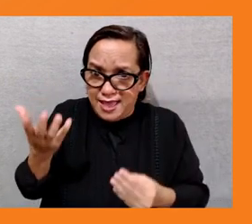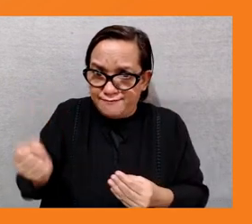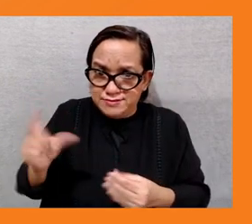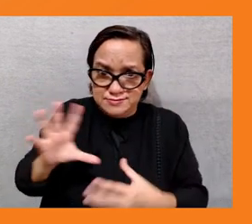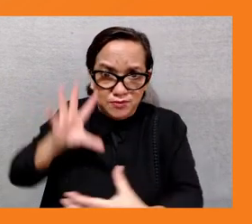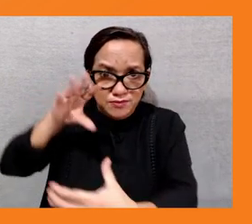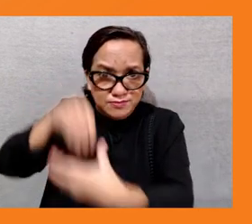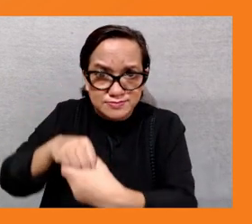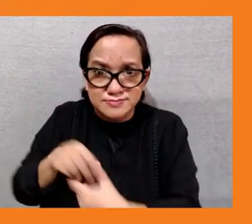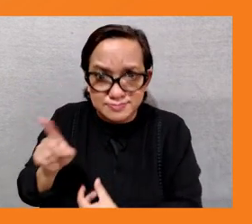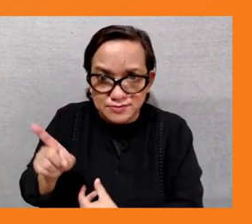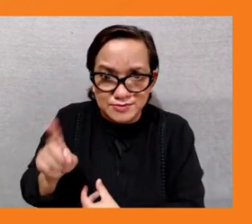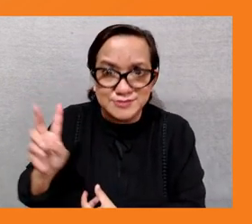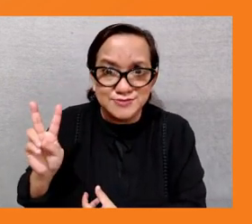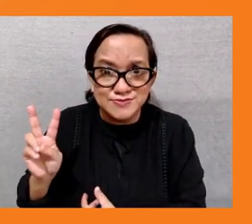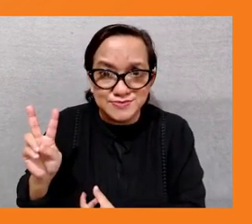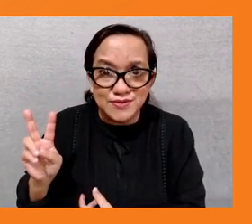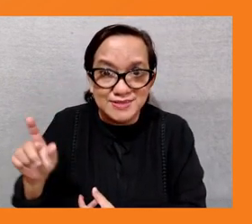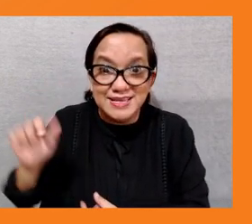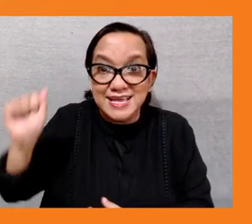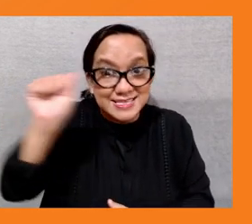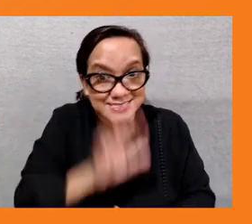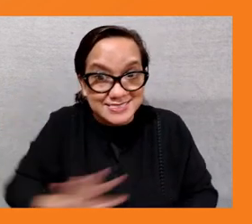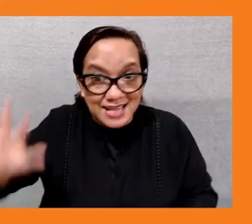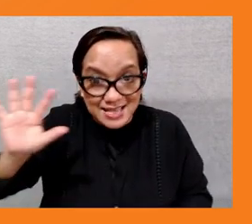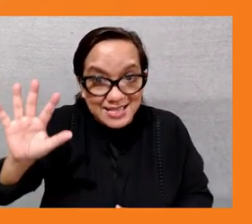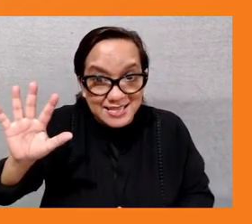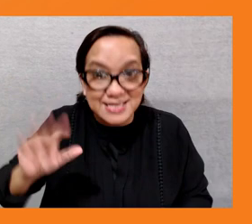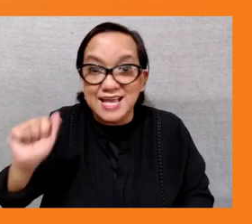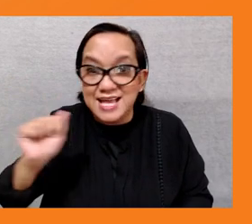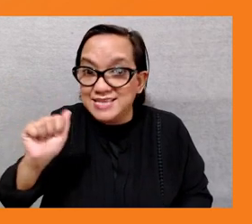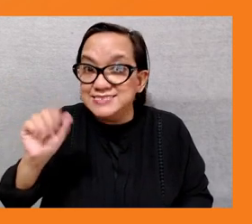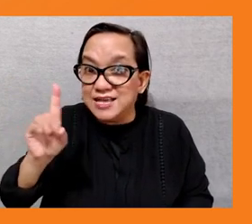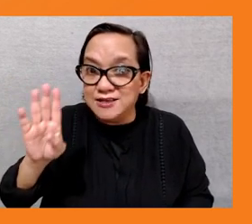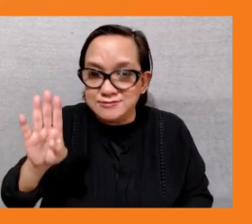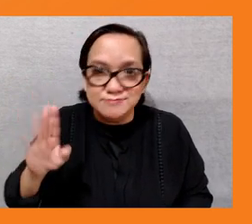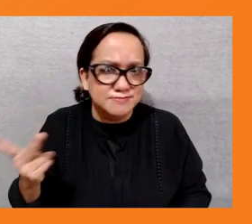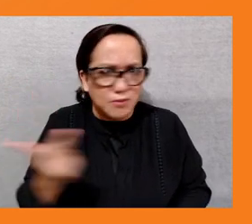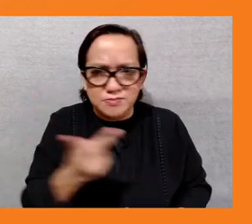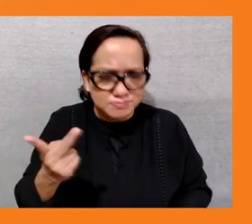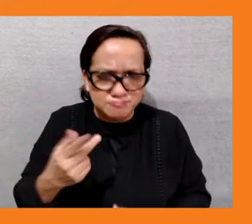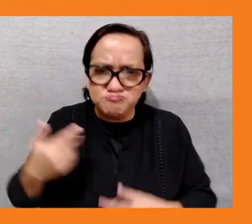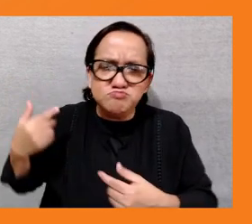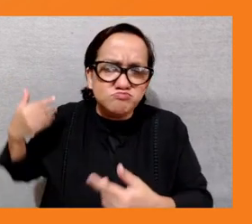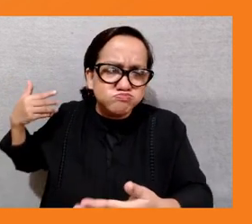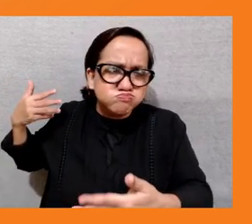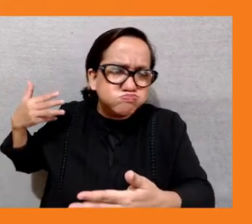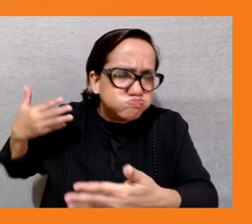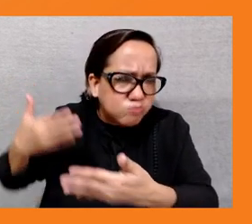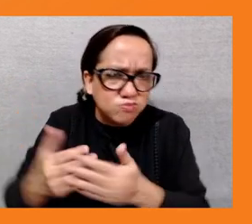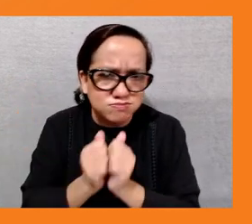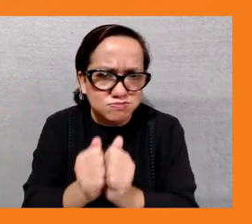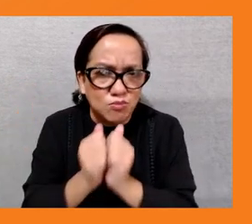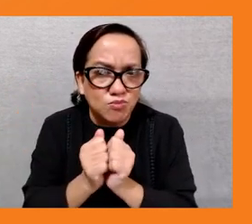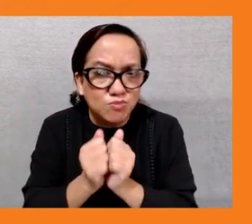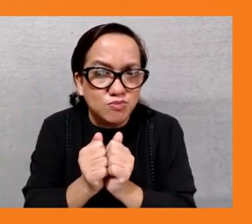programs that adb has been investing in for the past 10 years and the role that young people can play in their community to